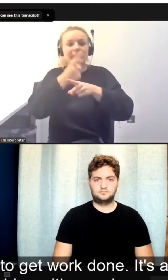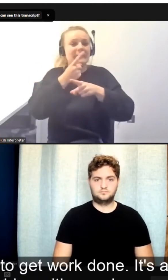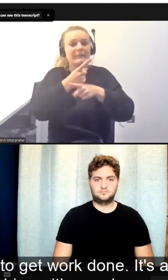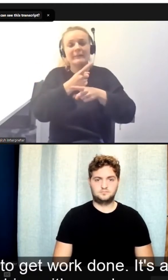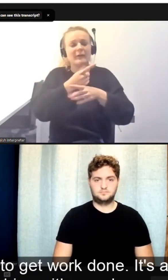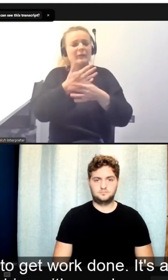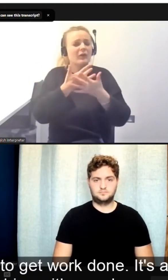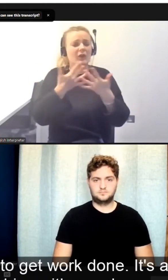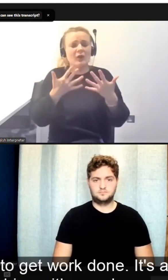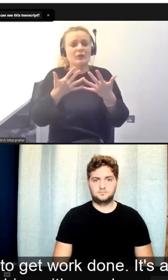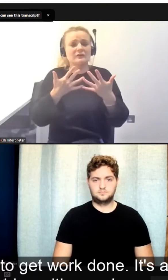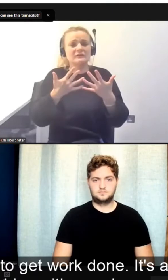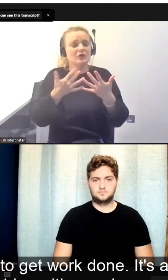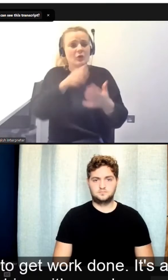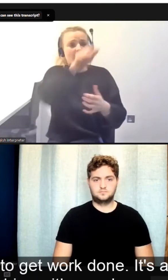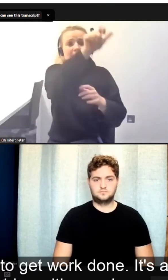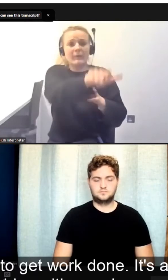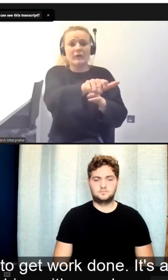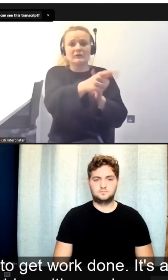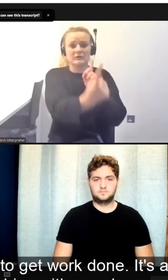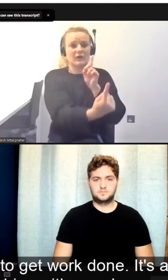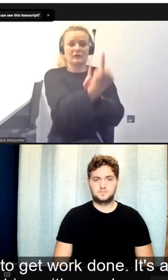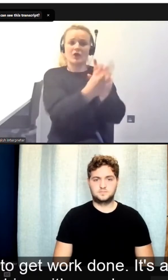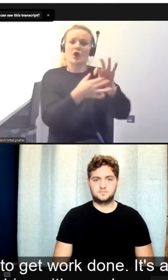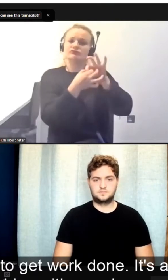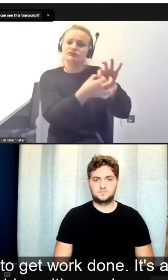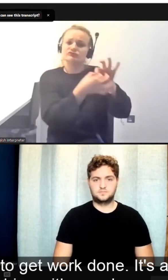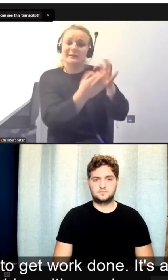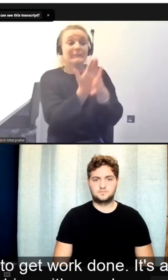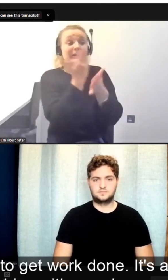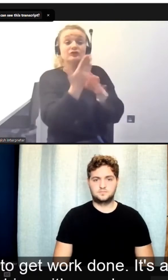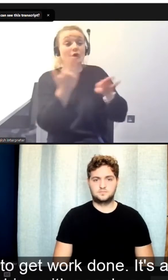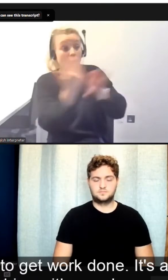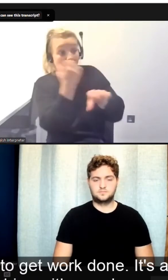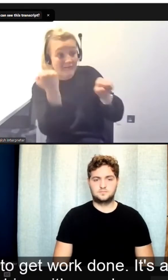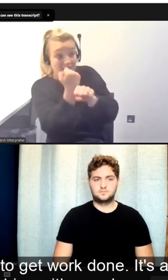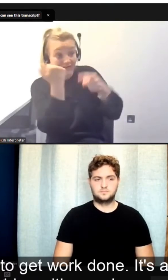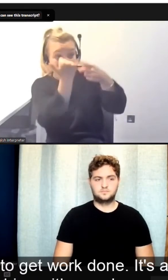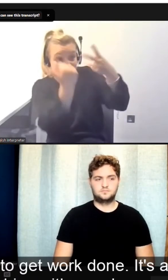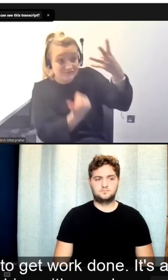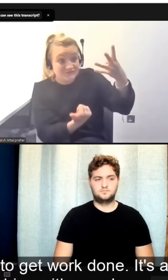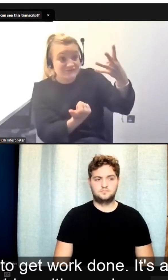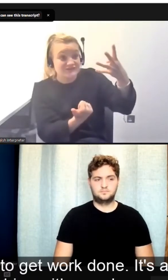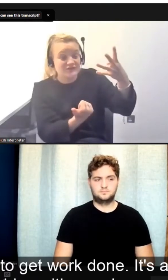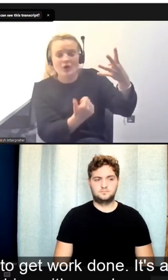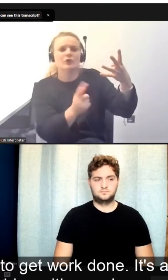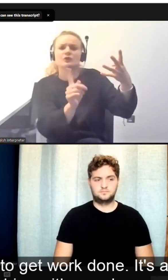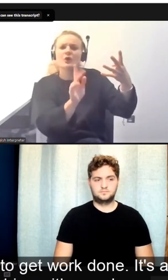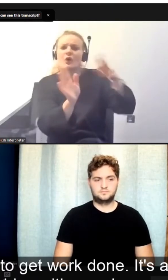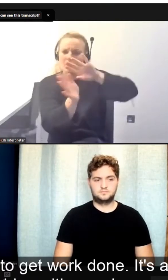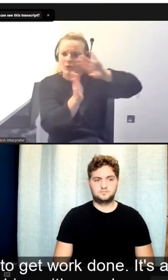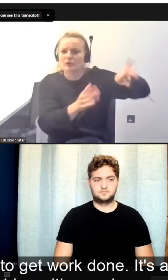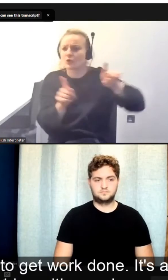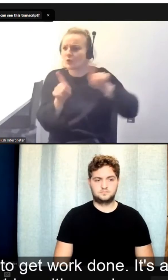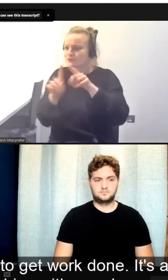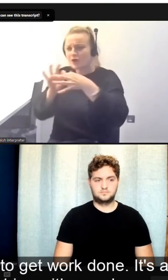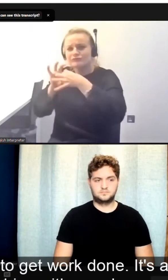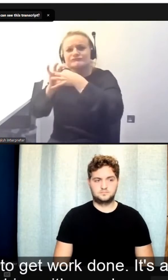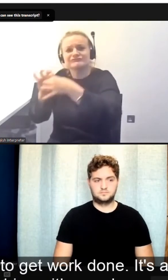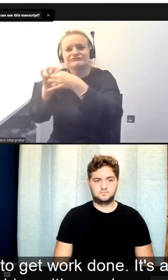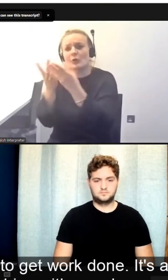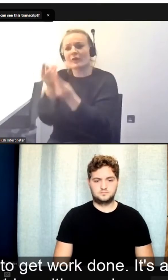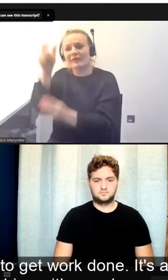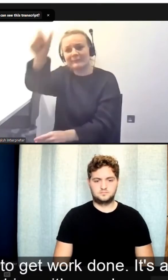people to get the work done. It's also relating and having relationships